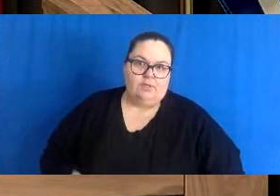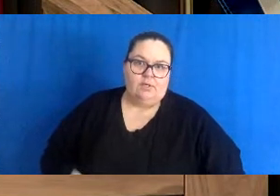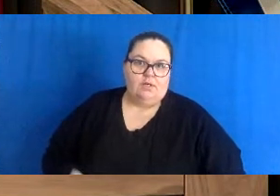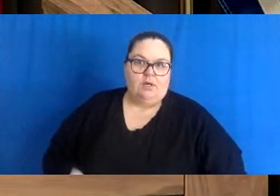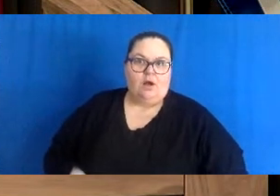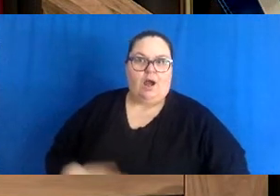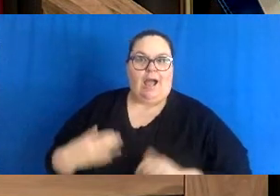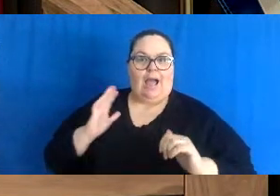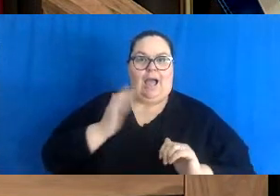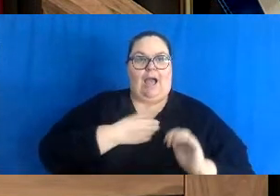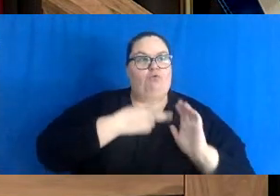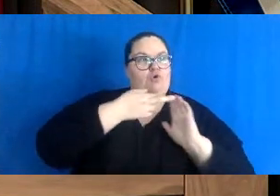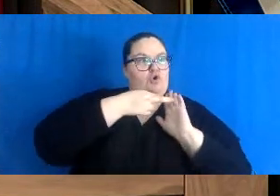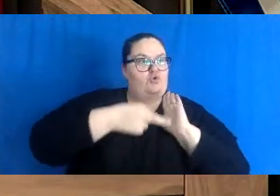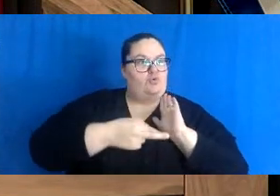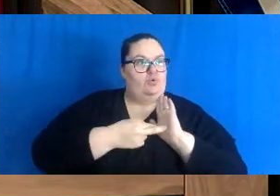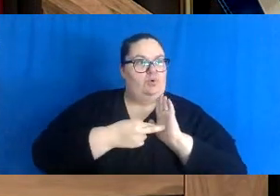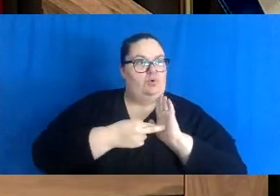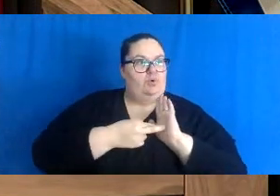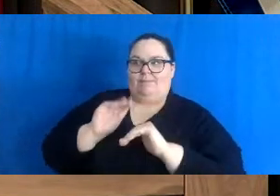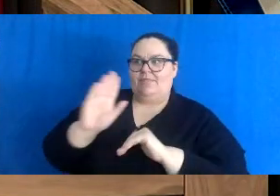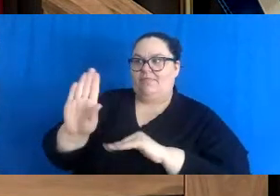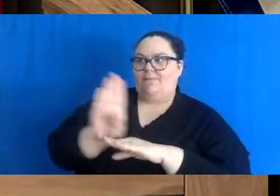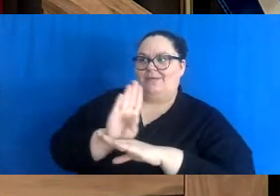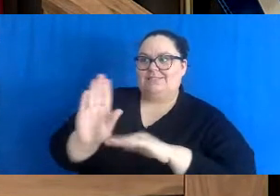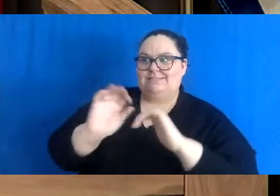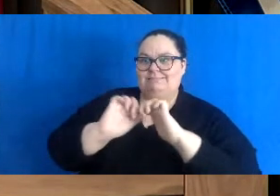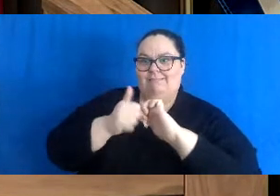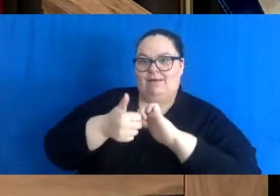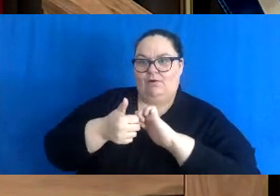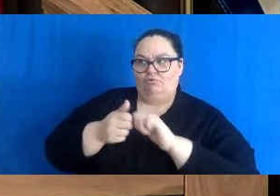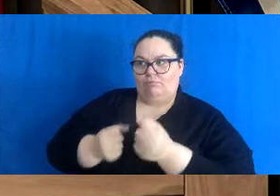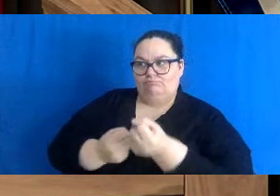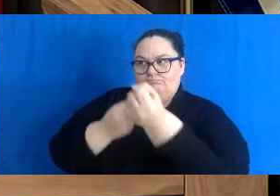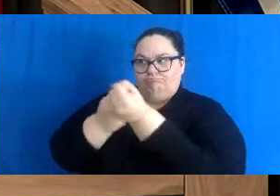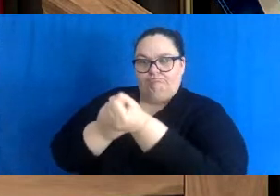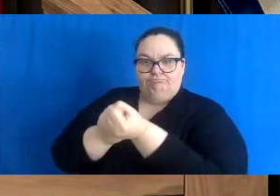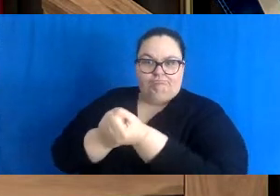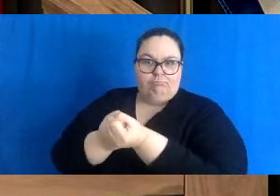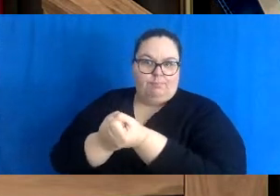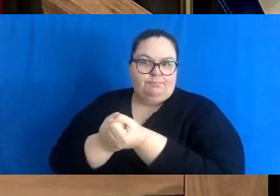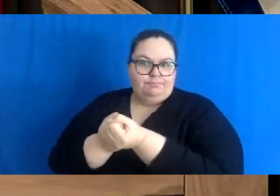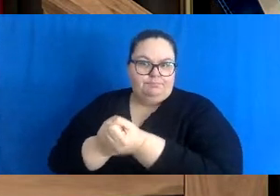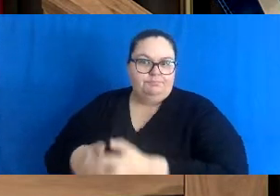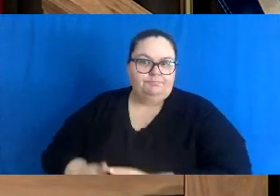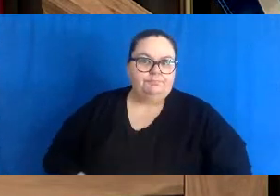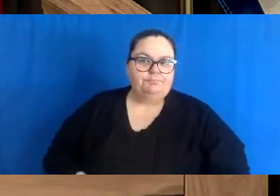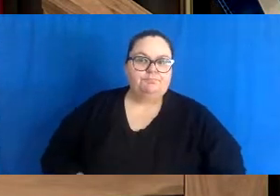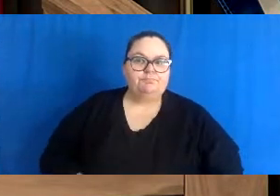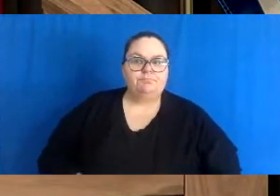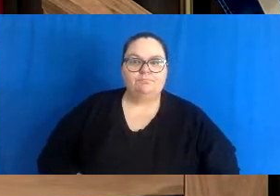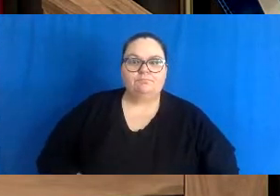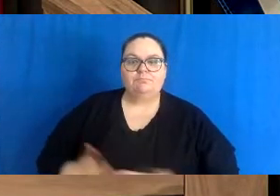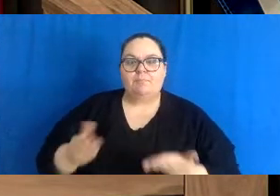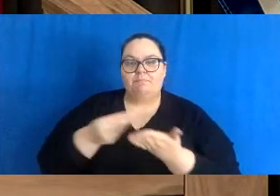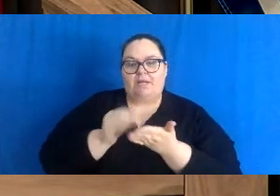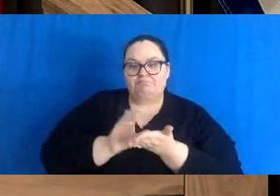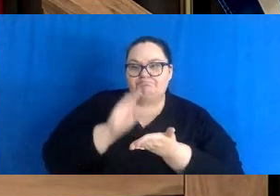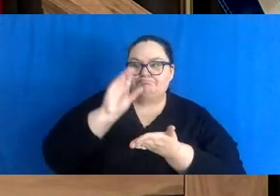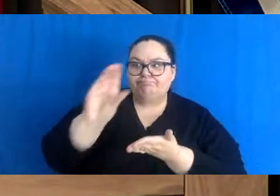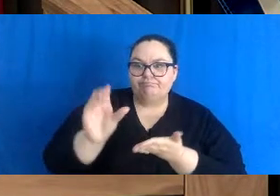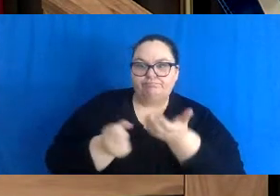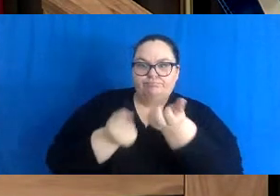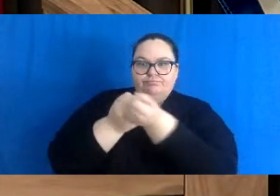activity and what impact that's had and provide an offset grant here to help in this matter.